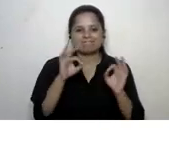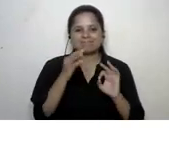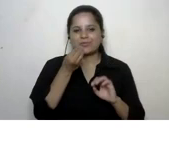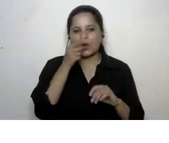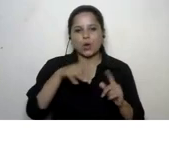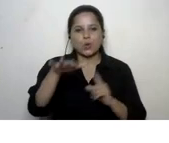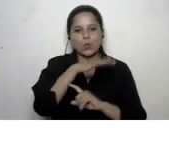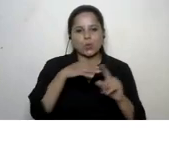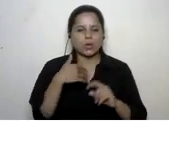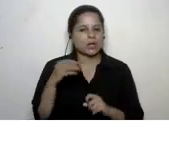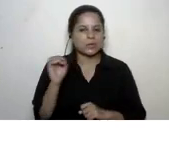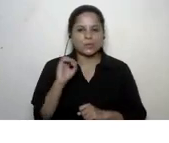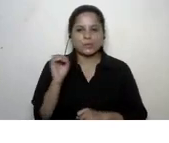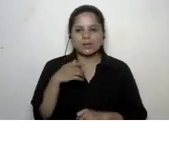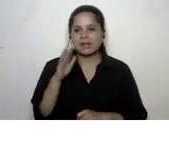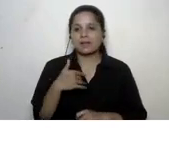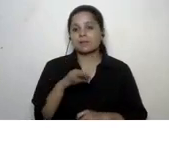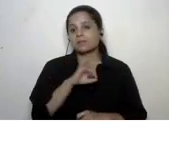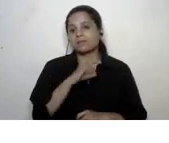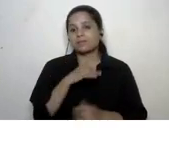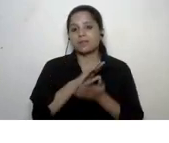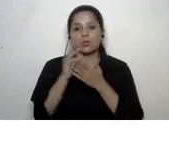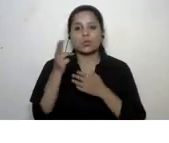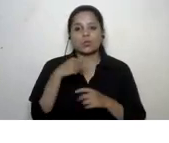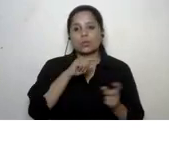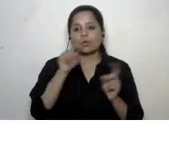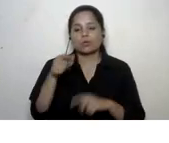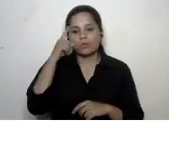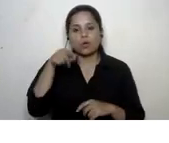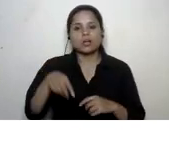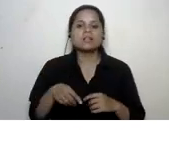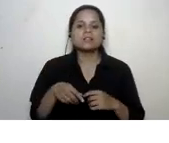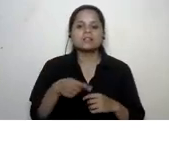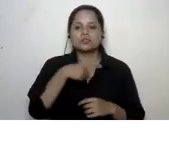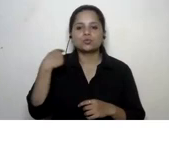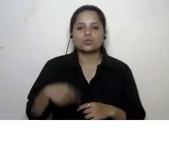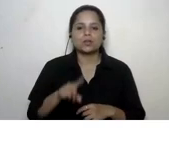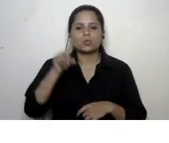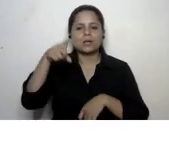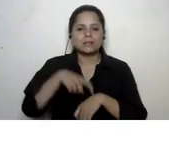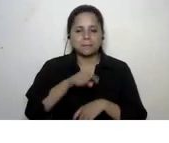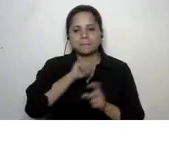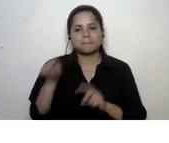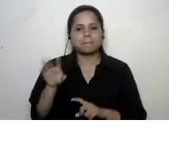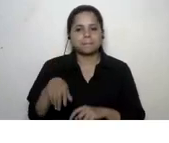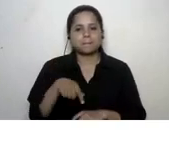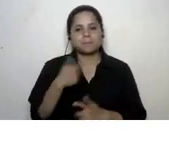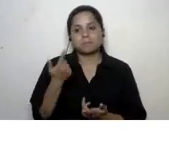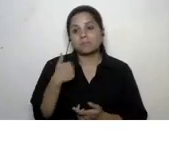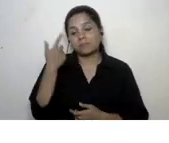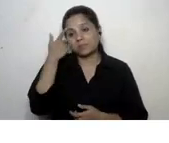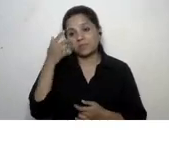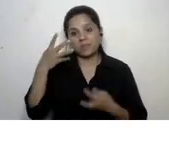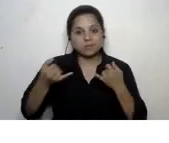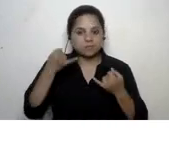uh i have a favorite restaurant where i go for a chinese meal once in a way but i don't know if i'm actually